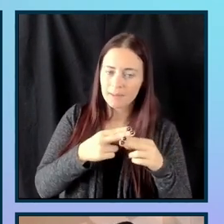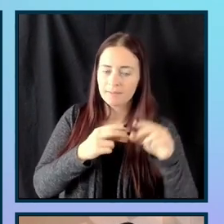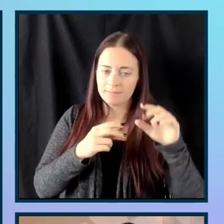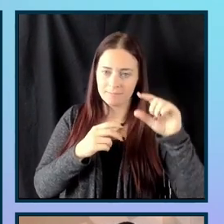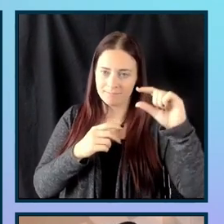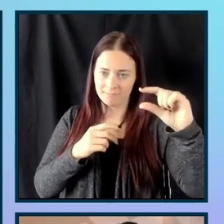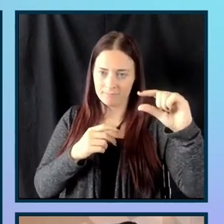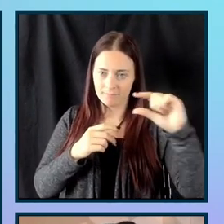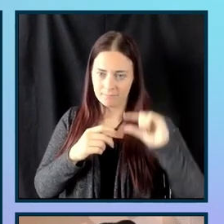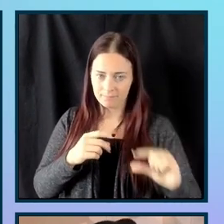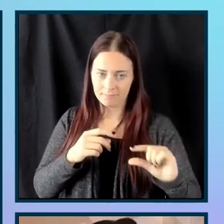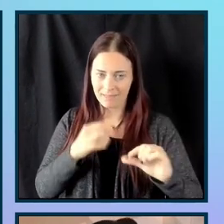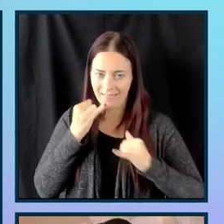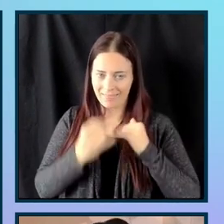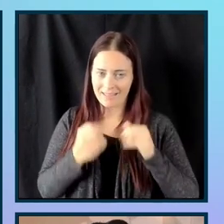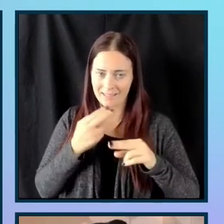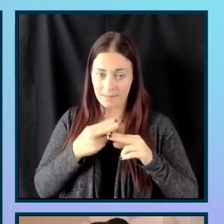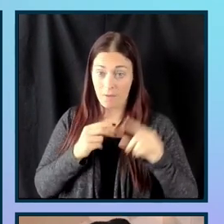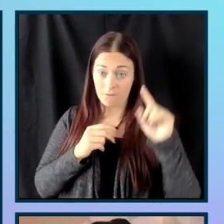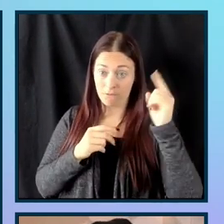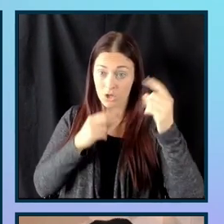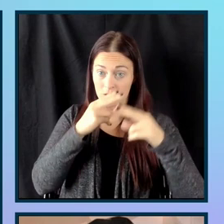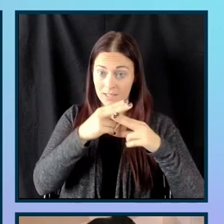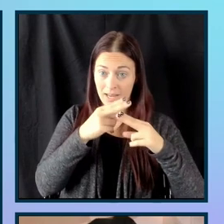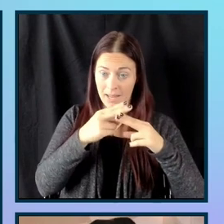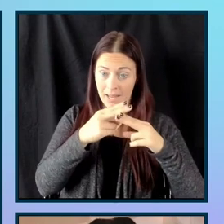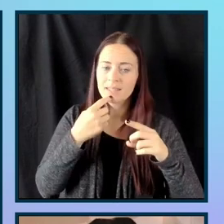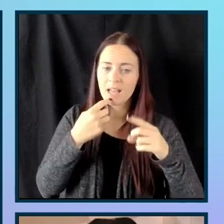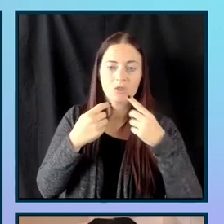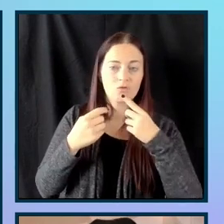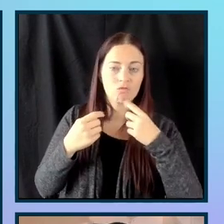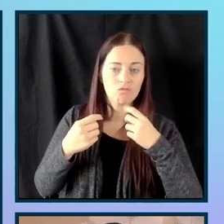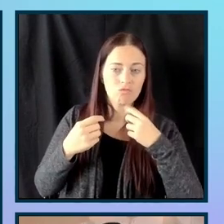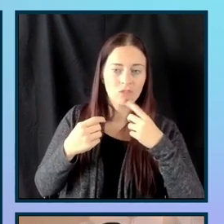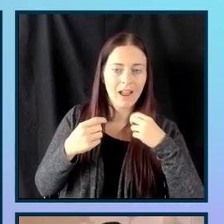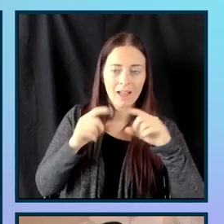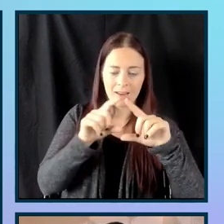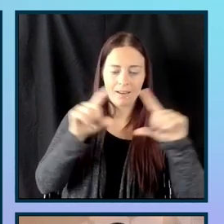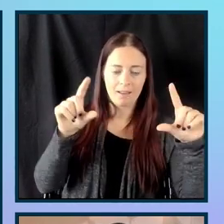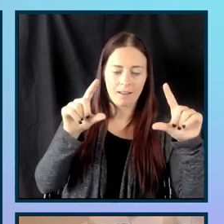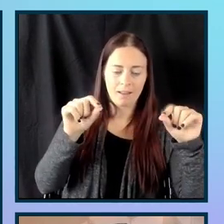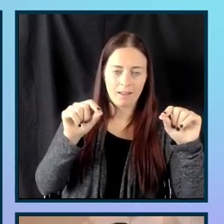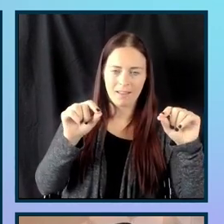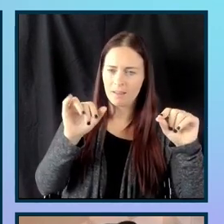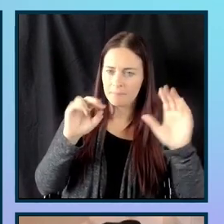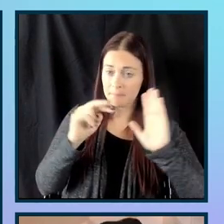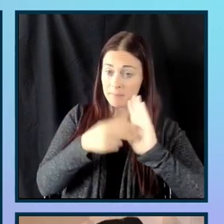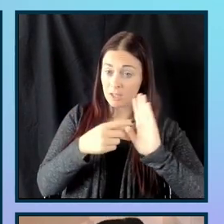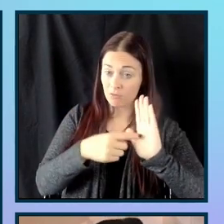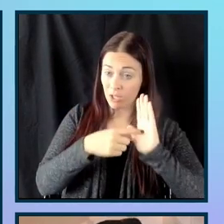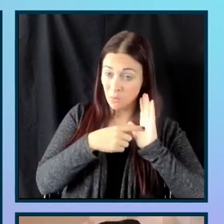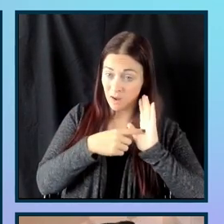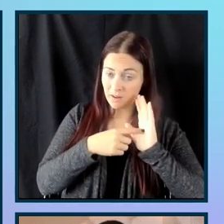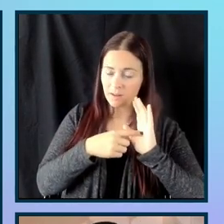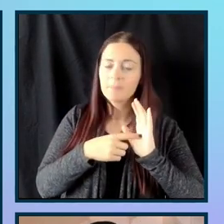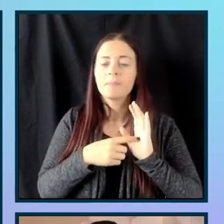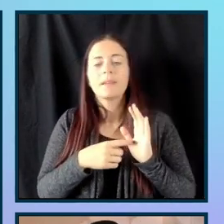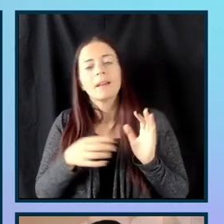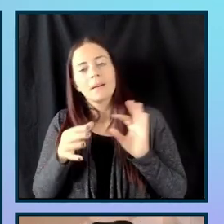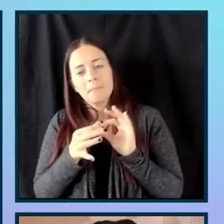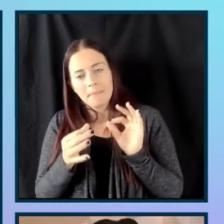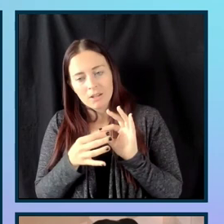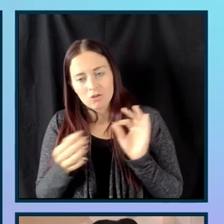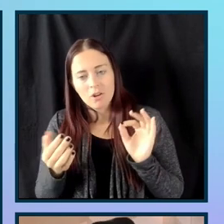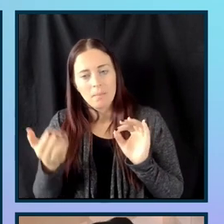has kind of like a red border around it. And that's the only indication that I have that that field is required. Now, as we've mentioned before, we